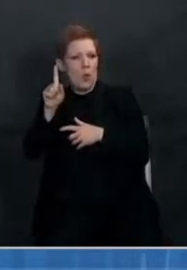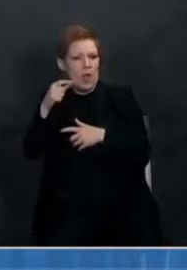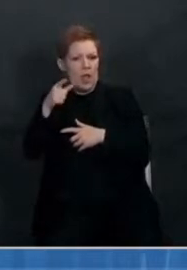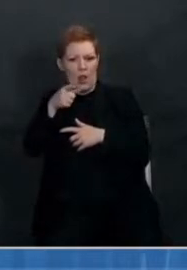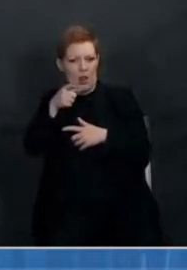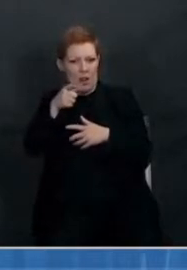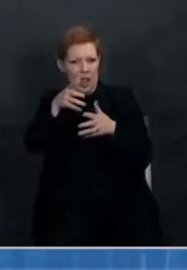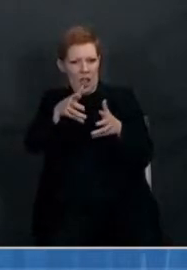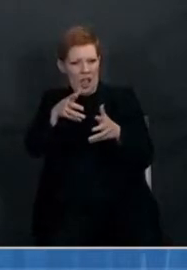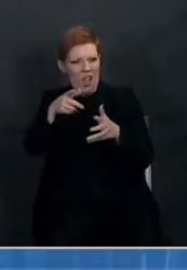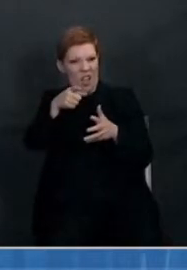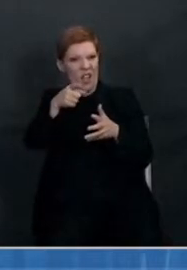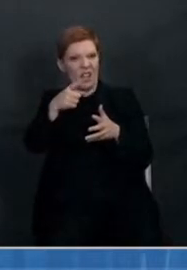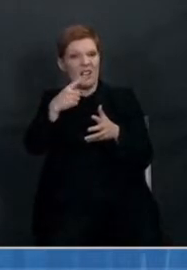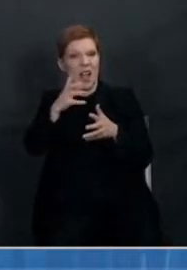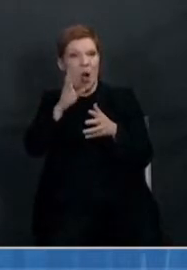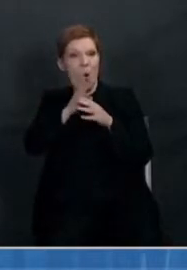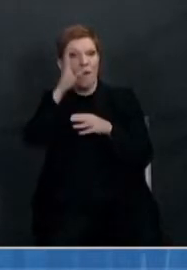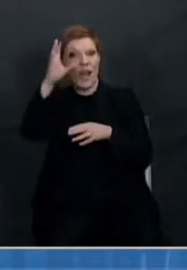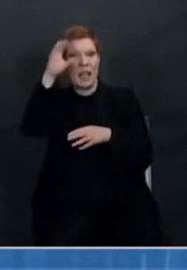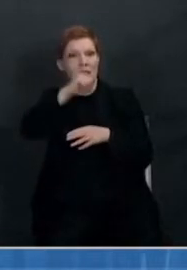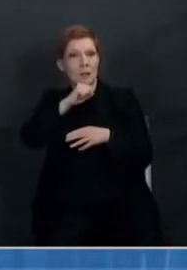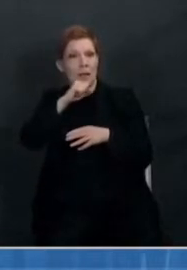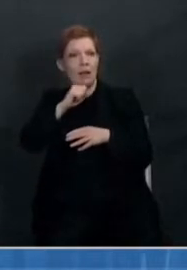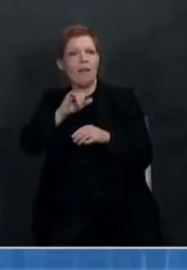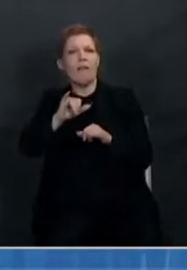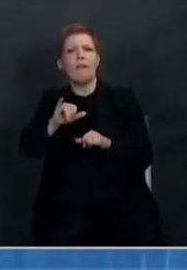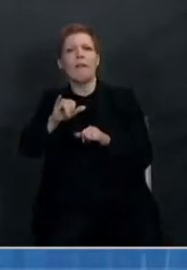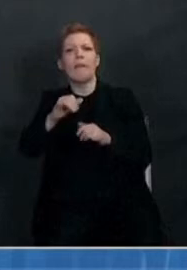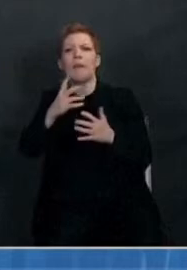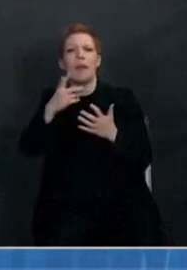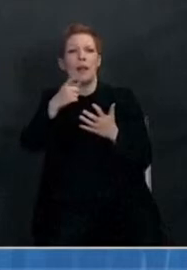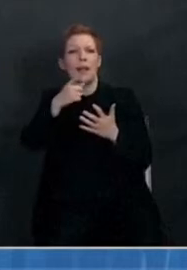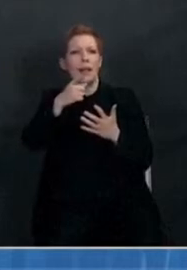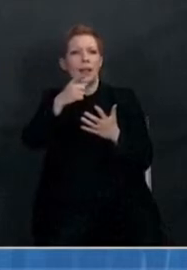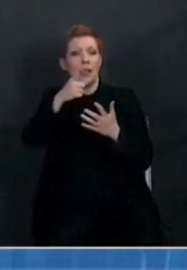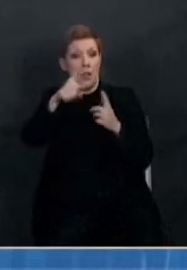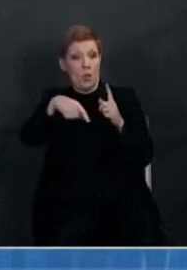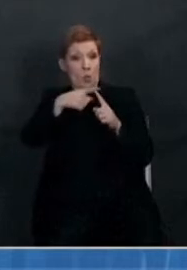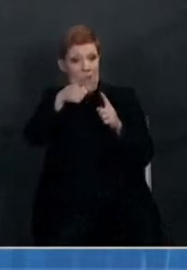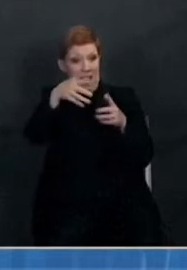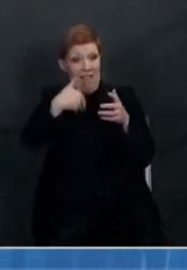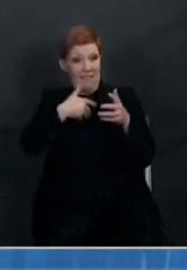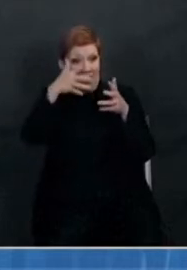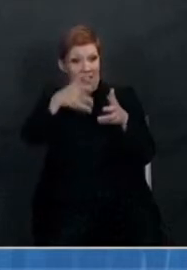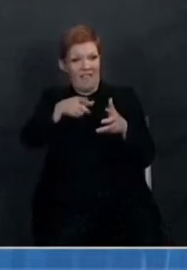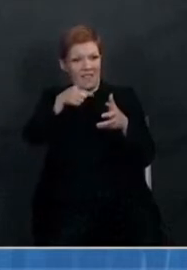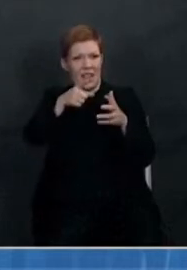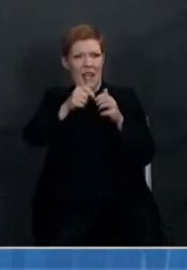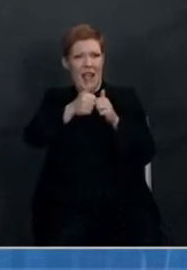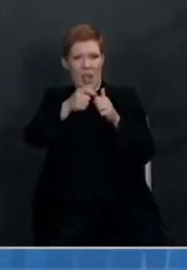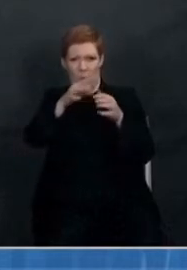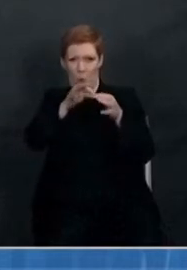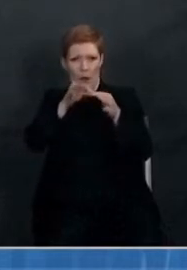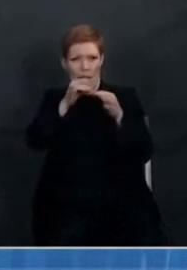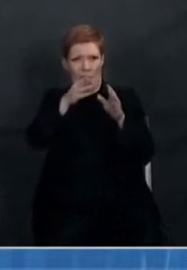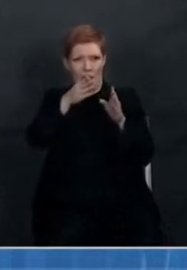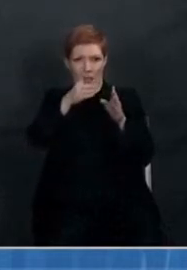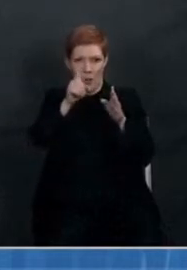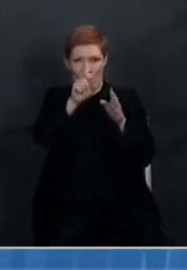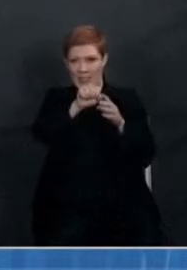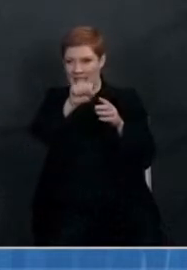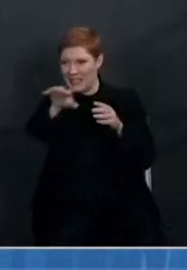distributors to make sure that those excess doses quickly get to the places that they're needed when they exist. Next question.